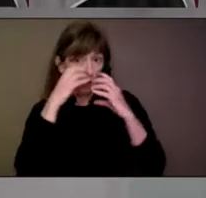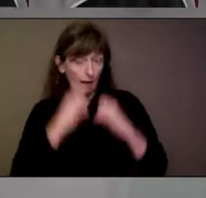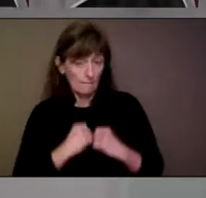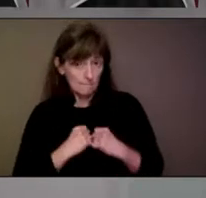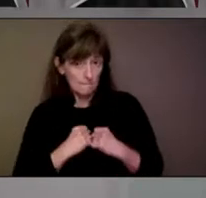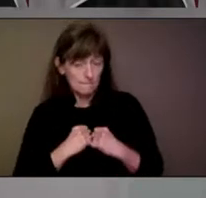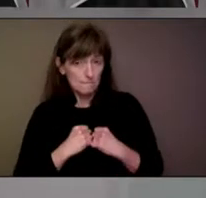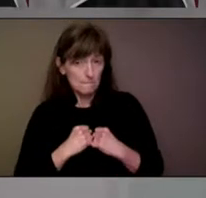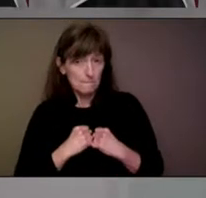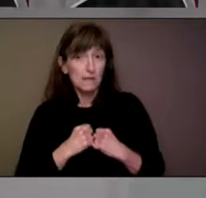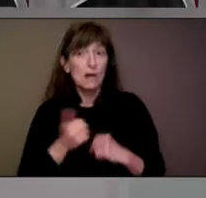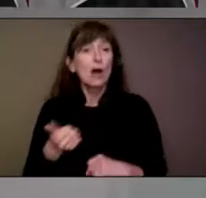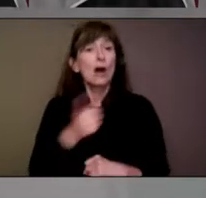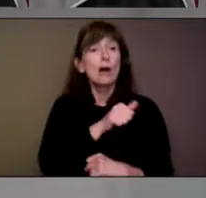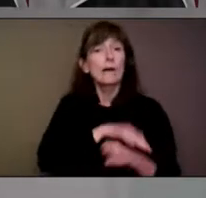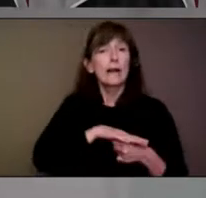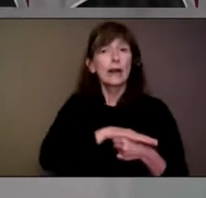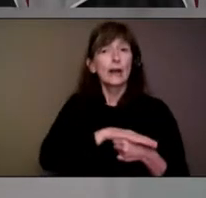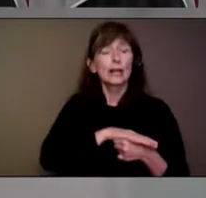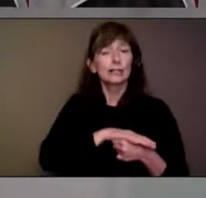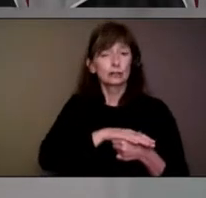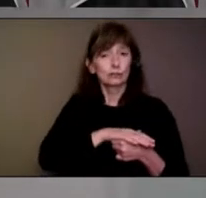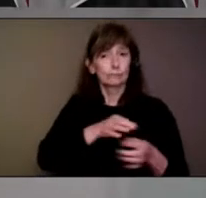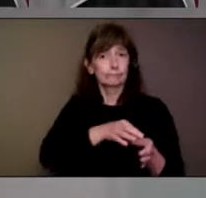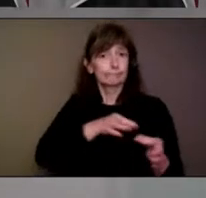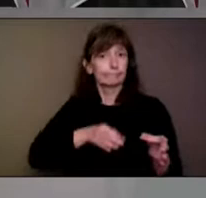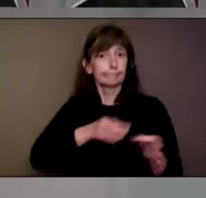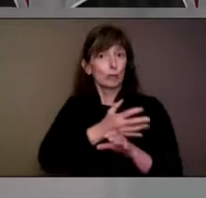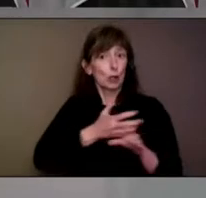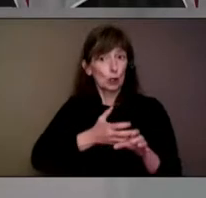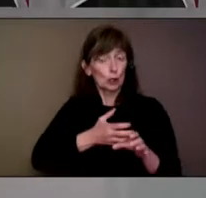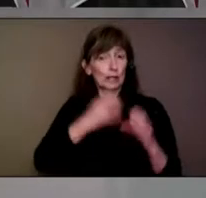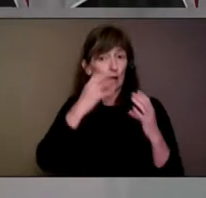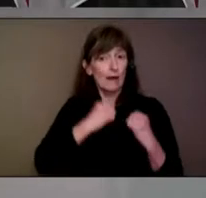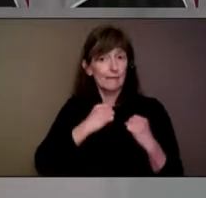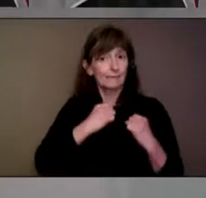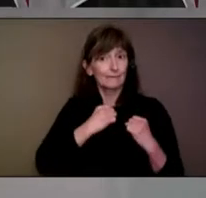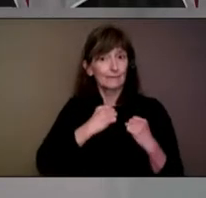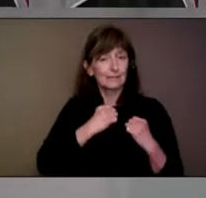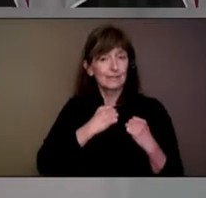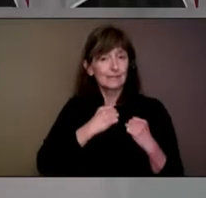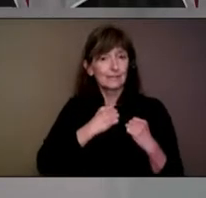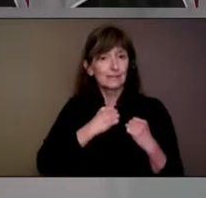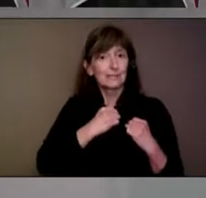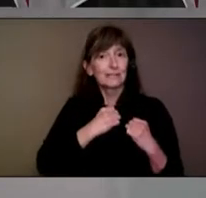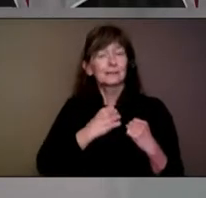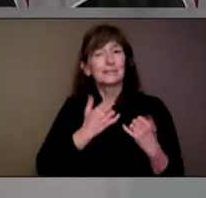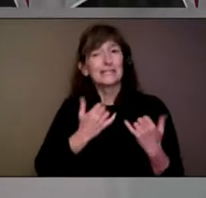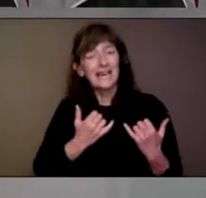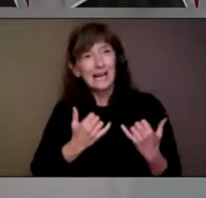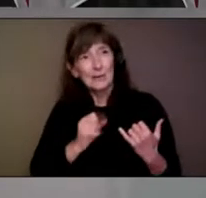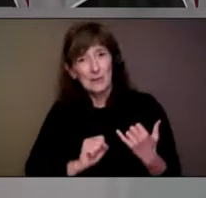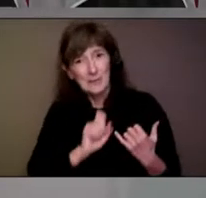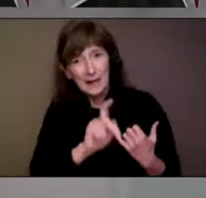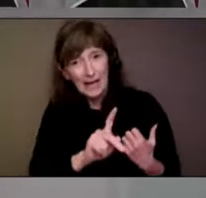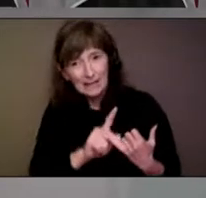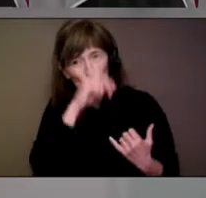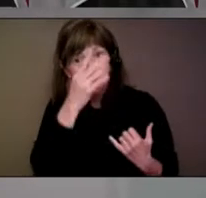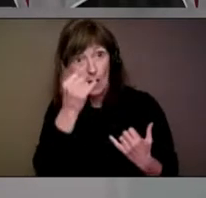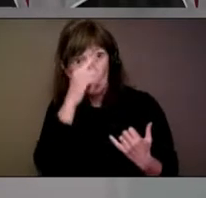kind of early to lift their mask mandate has brought that back in, especially with the Delta variant. Are you not concerned that